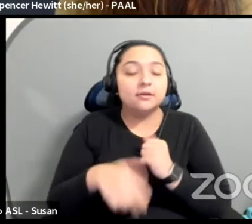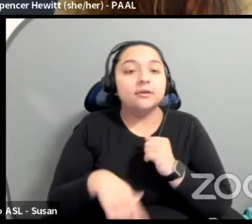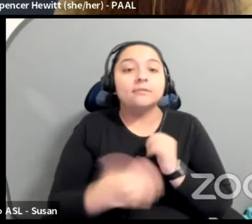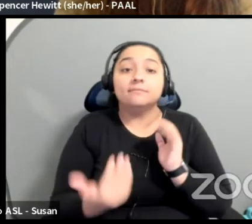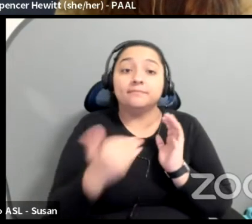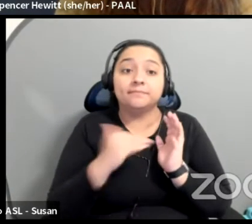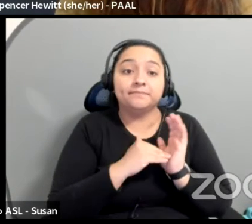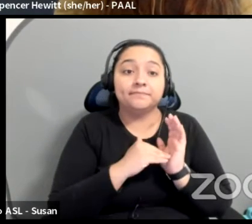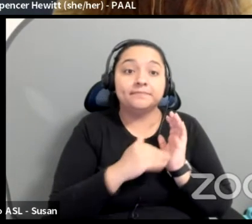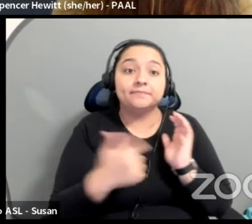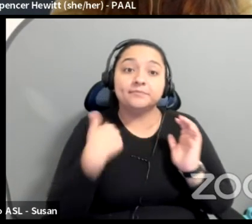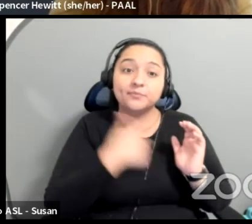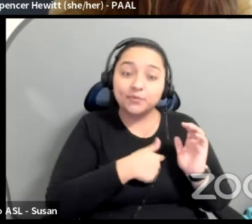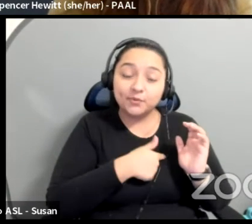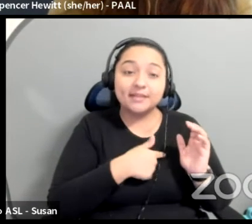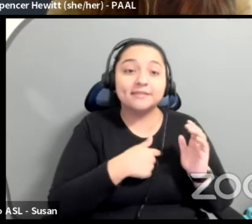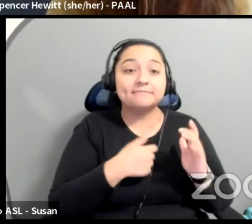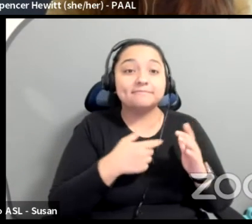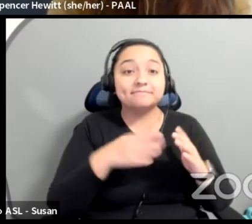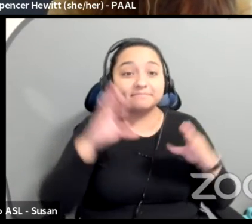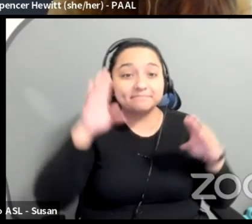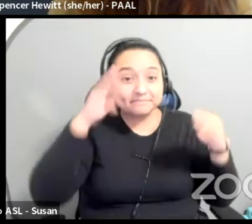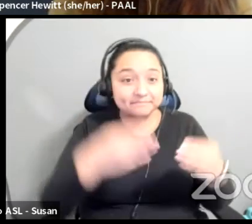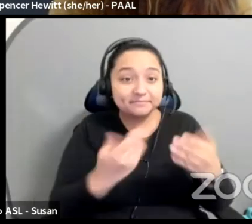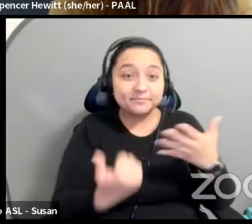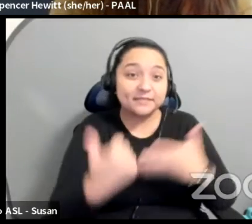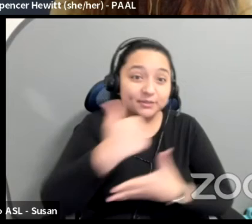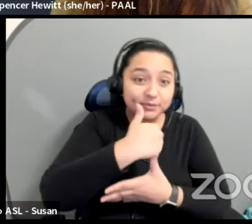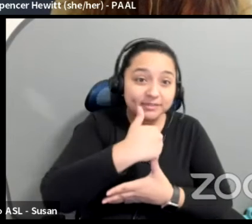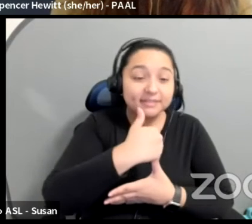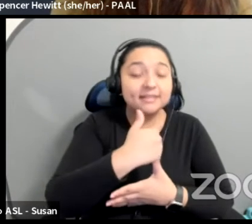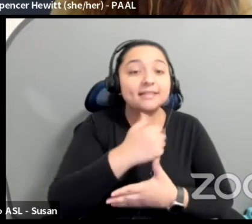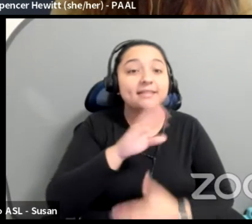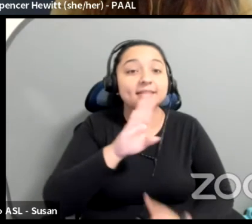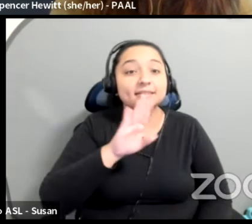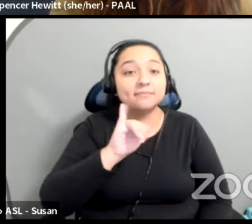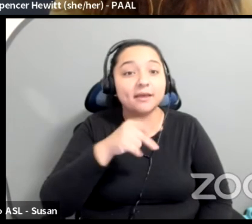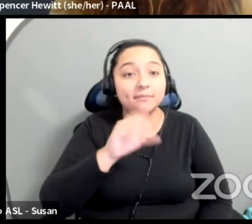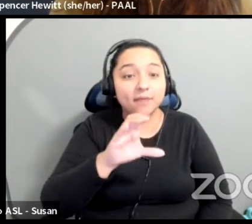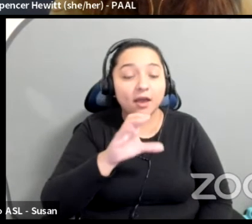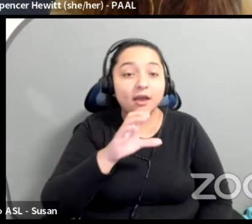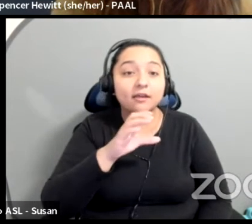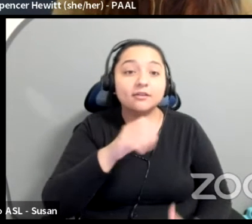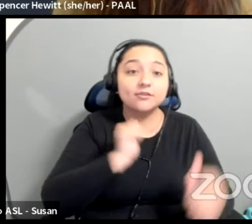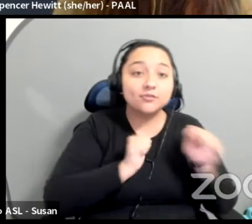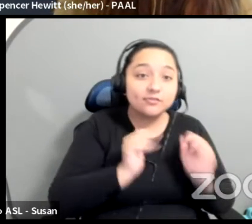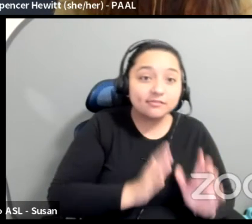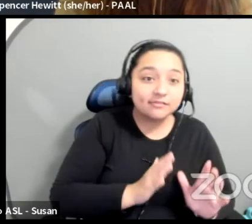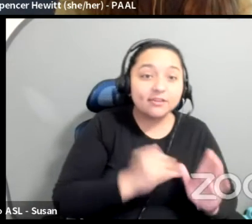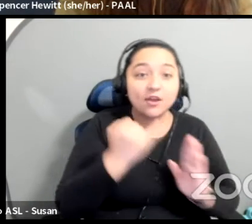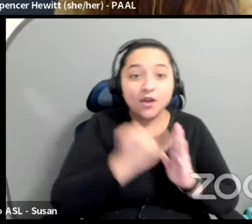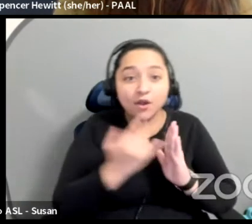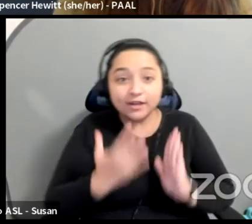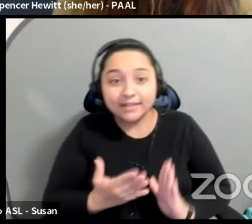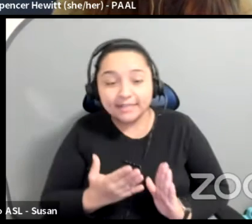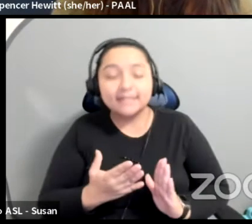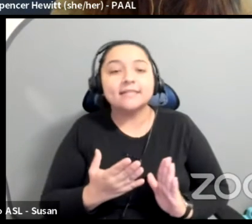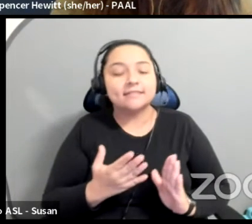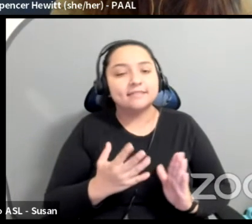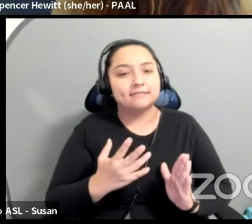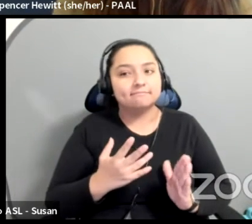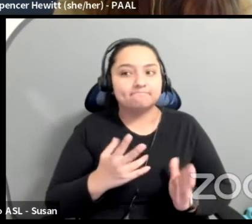prioritize BIPOC creators and BIPOC artists, it ends up being that this work is serving more BIPOC,